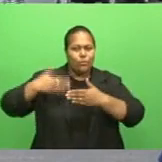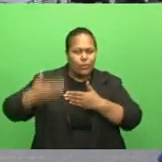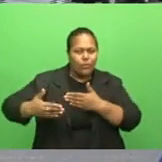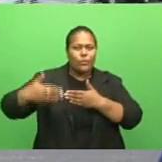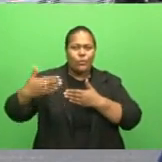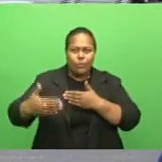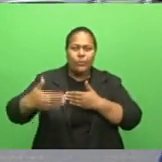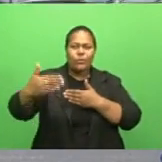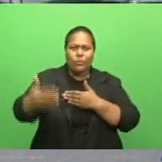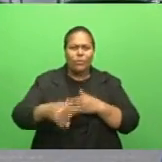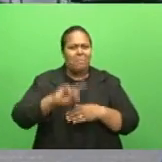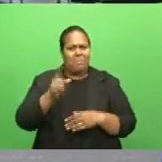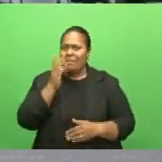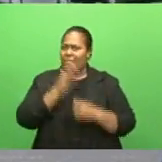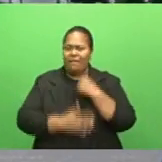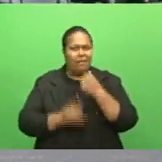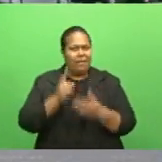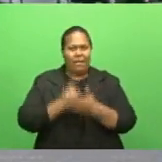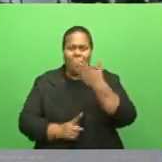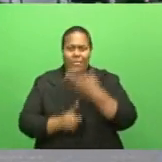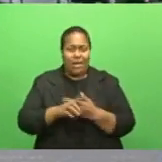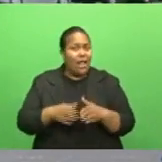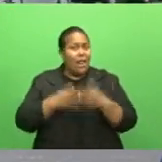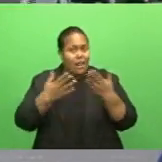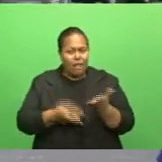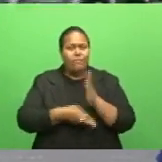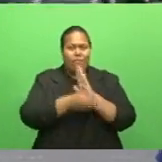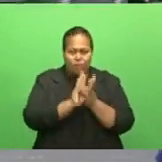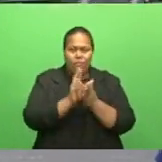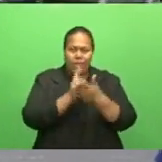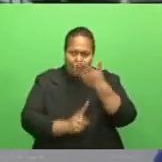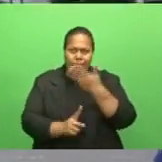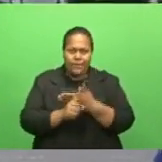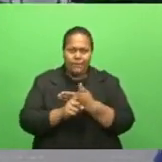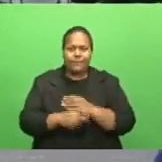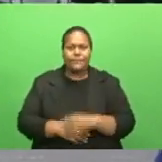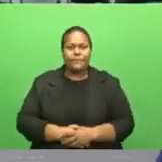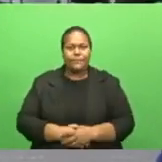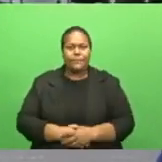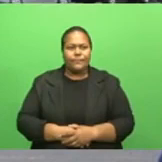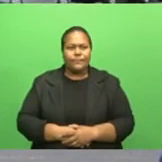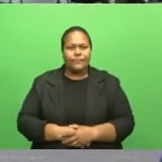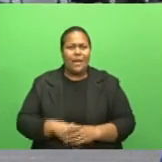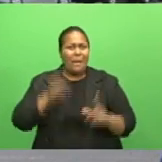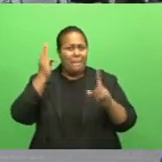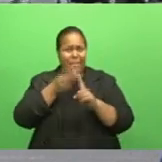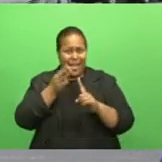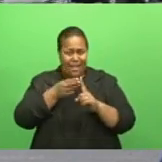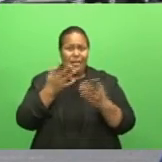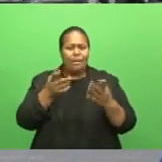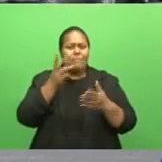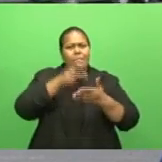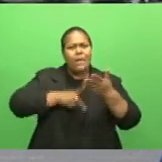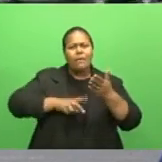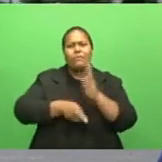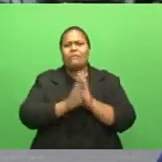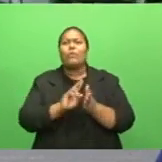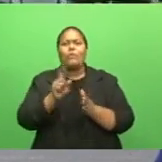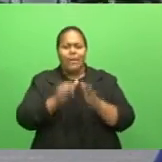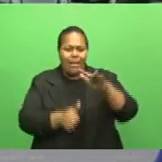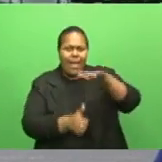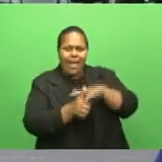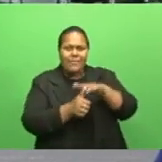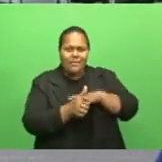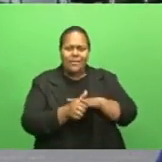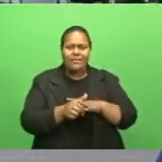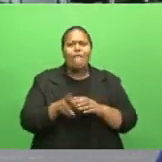case. The CIC is now reviewing the code. A major component of the review will be looking at access into public buildings for people